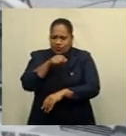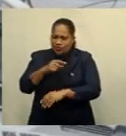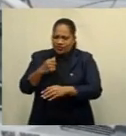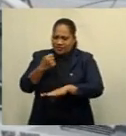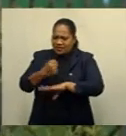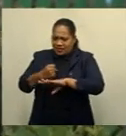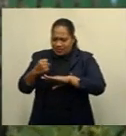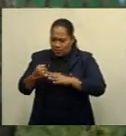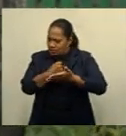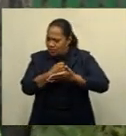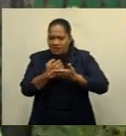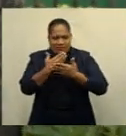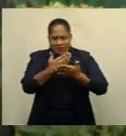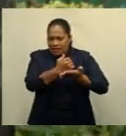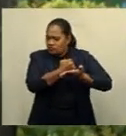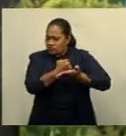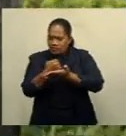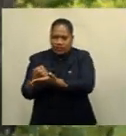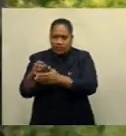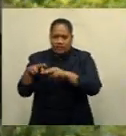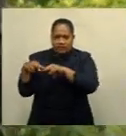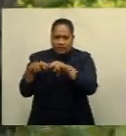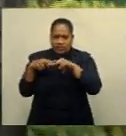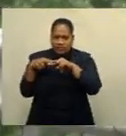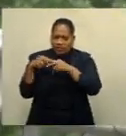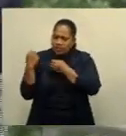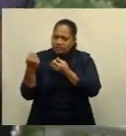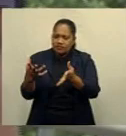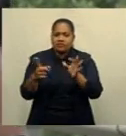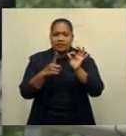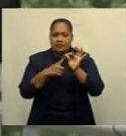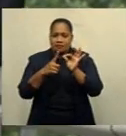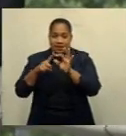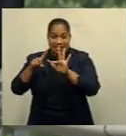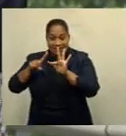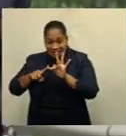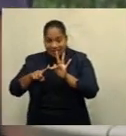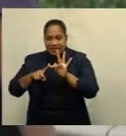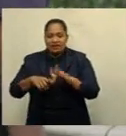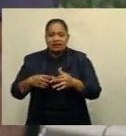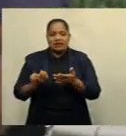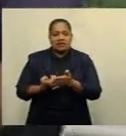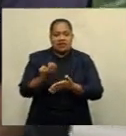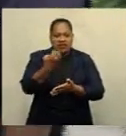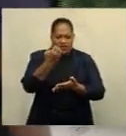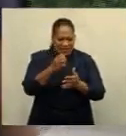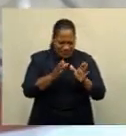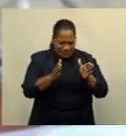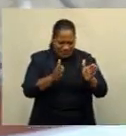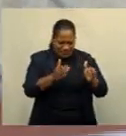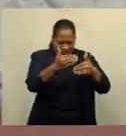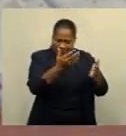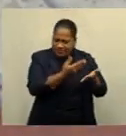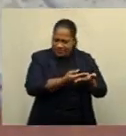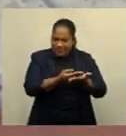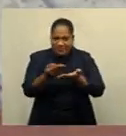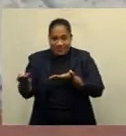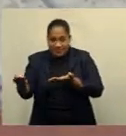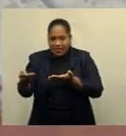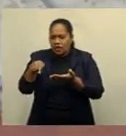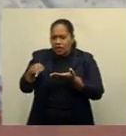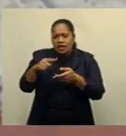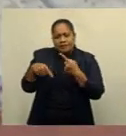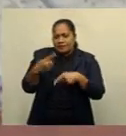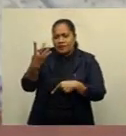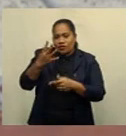Fiji with the provision of personal protective equipment, PPE and economic relief package estimated at $14 million